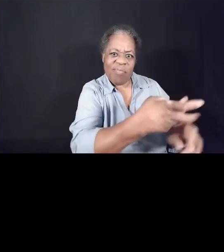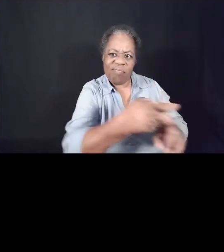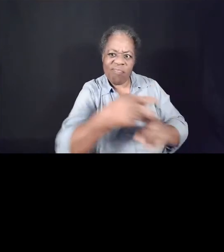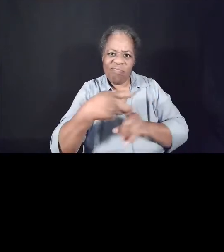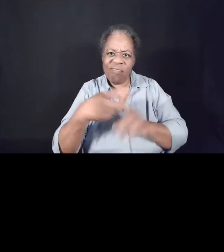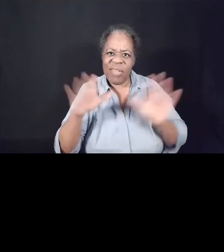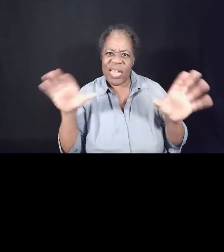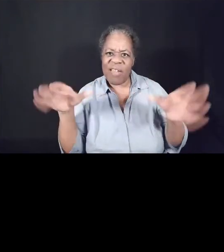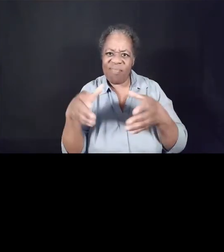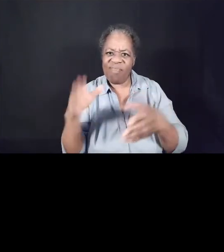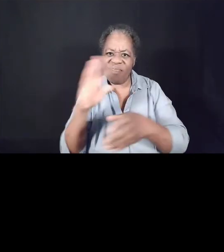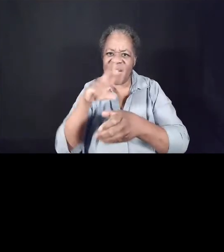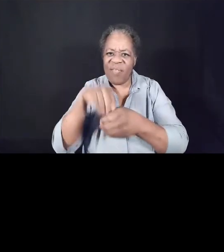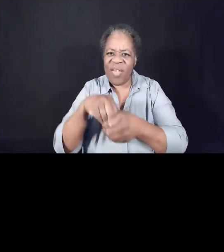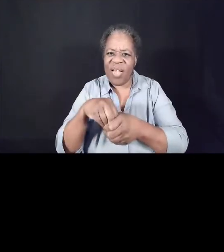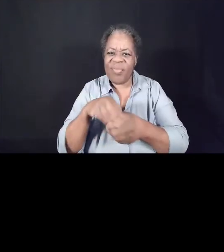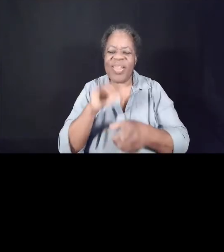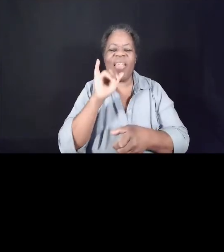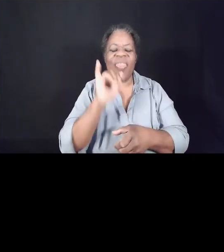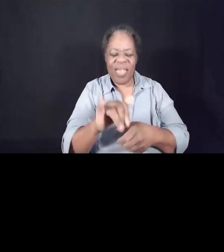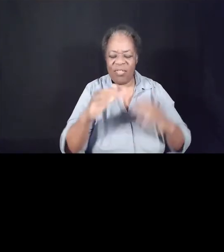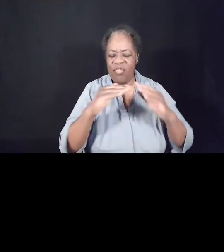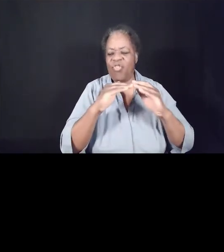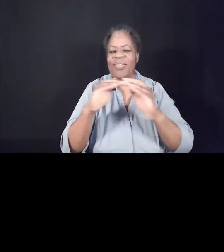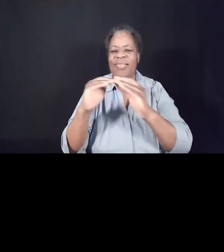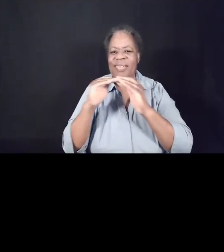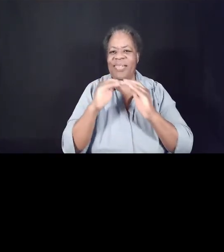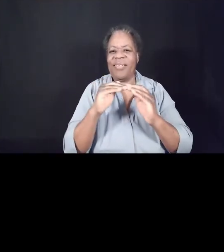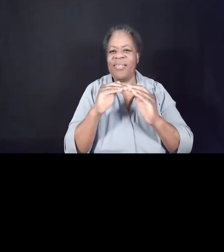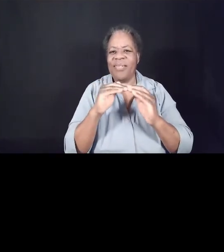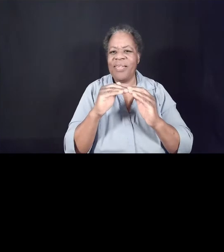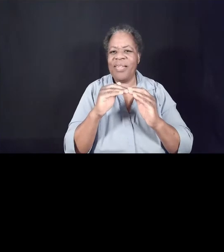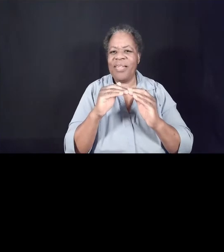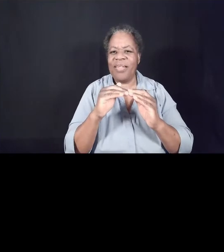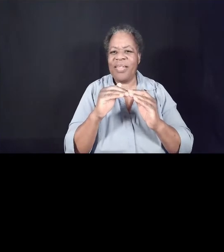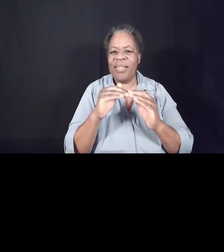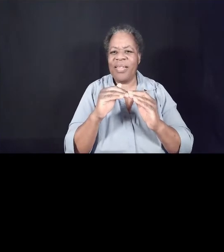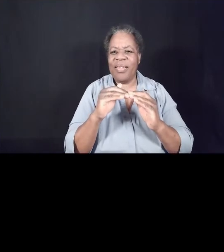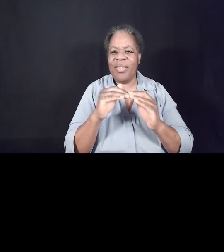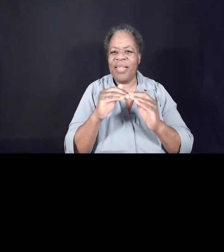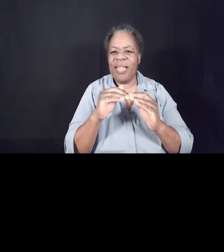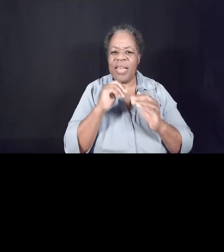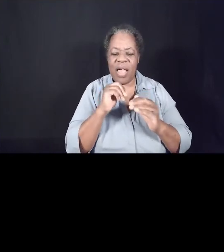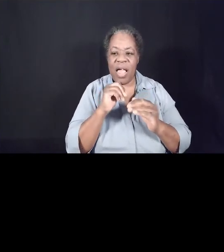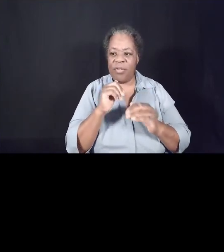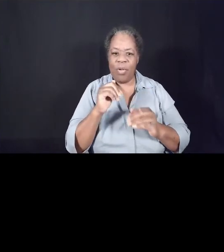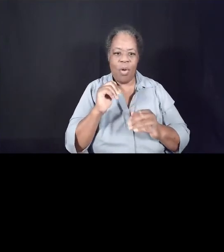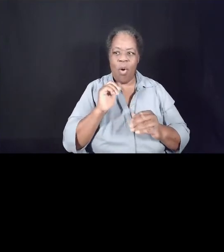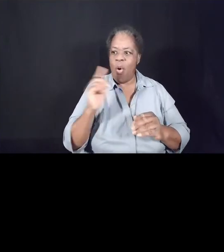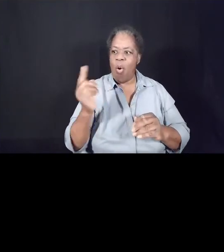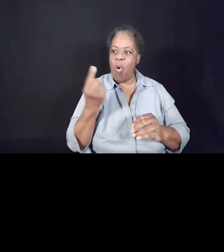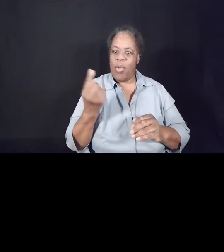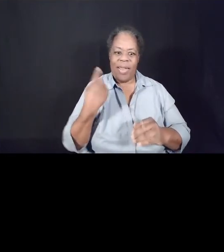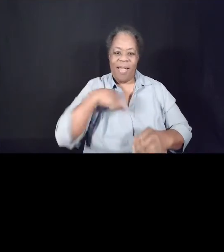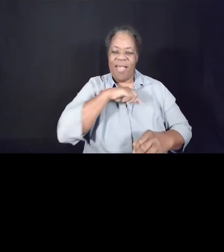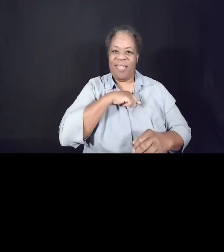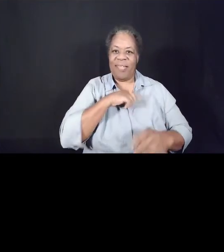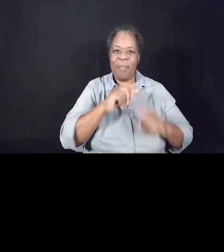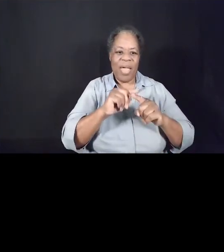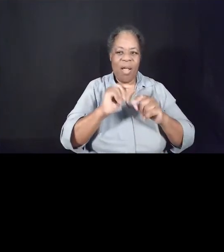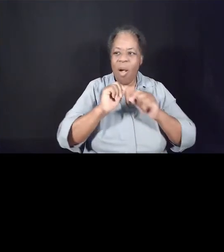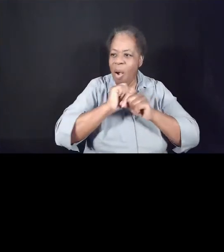That's justice. Not just us, but everyone sharing